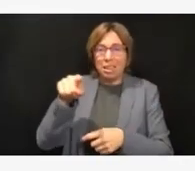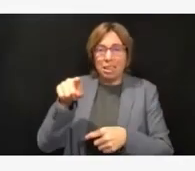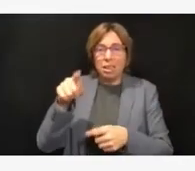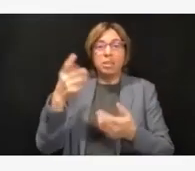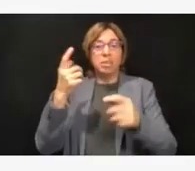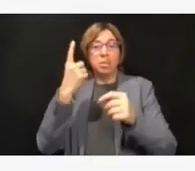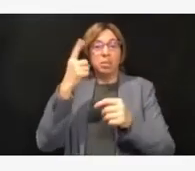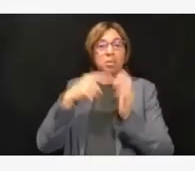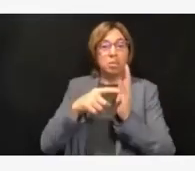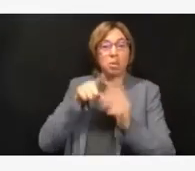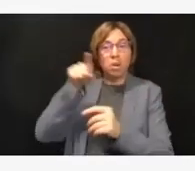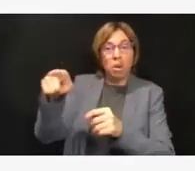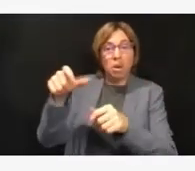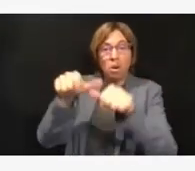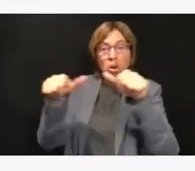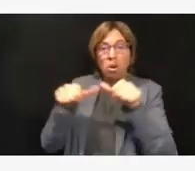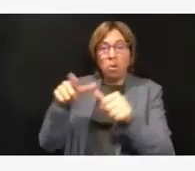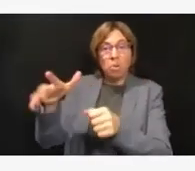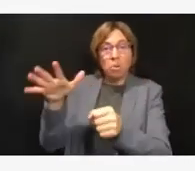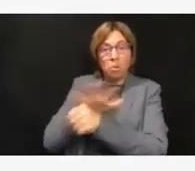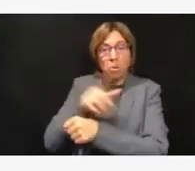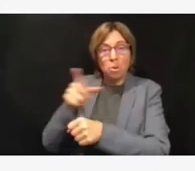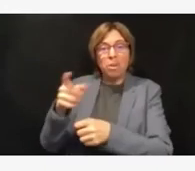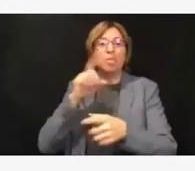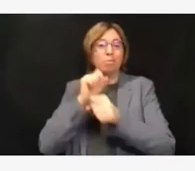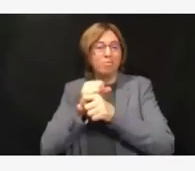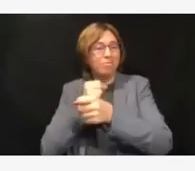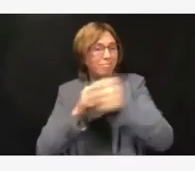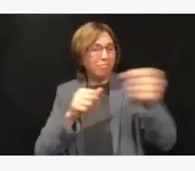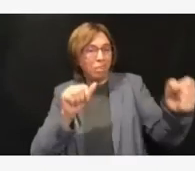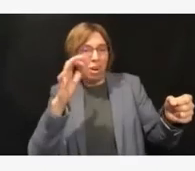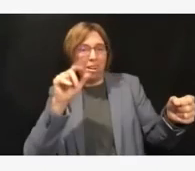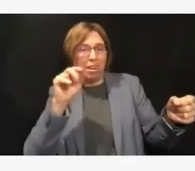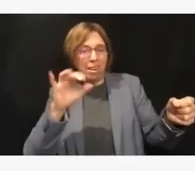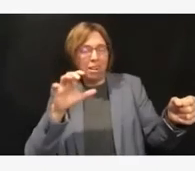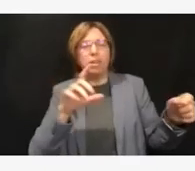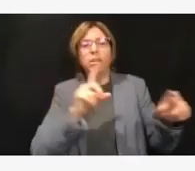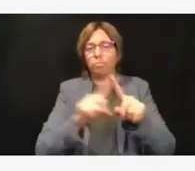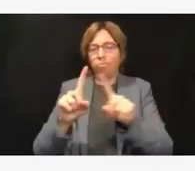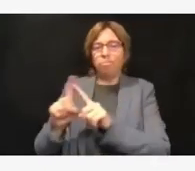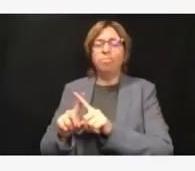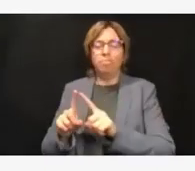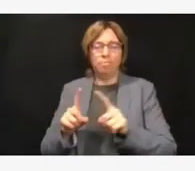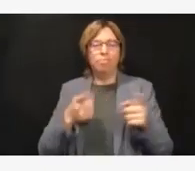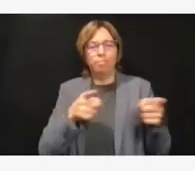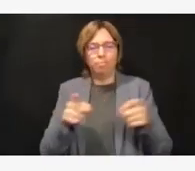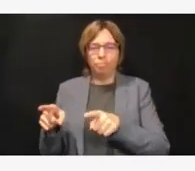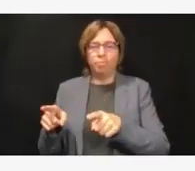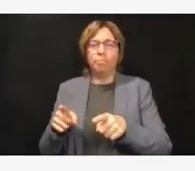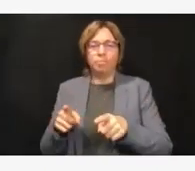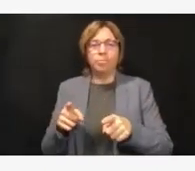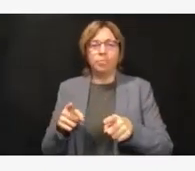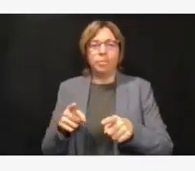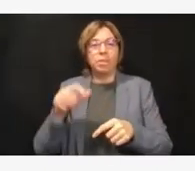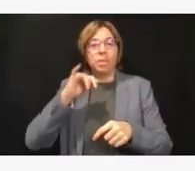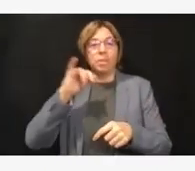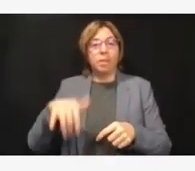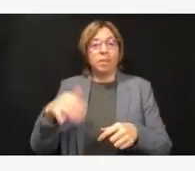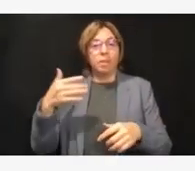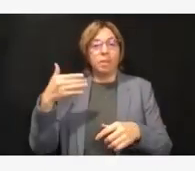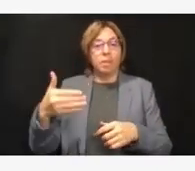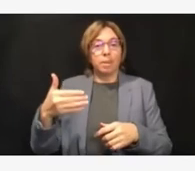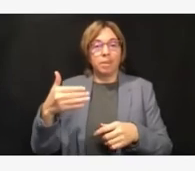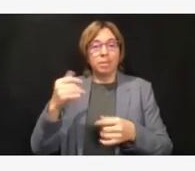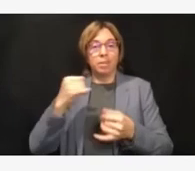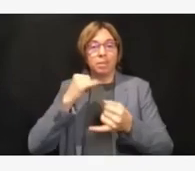that they got what they needed. And then I guess the last thing I'd like to mention is contingency care means that we are still under some